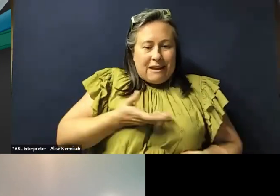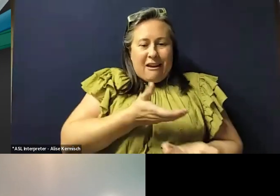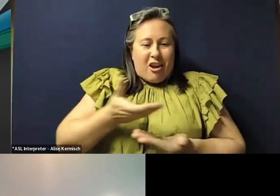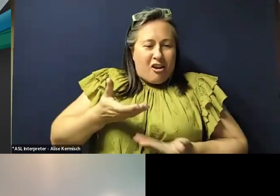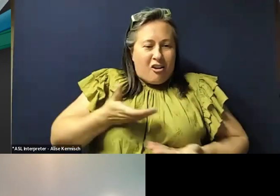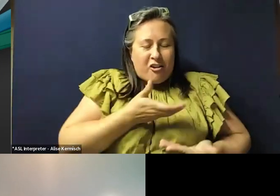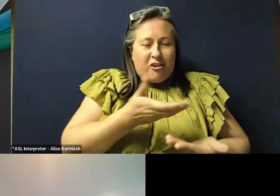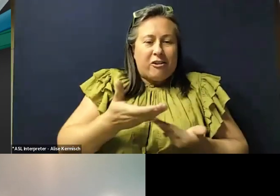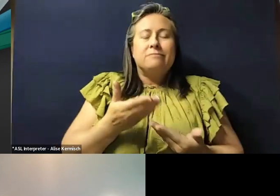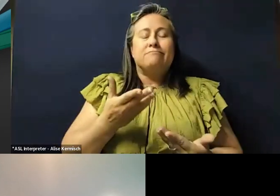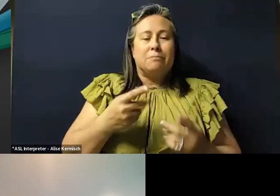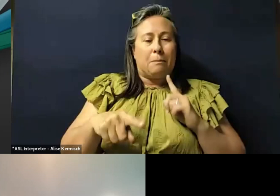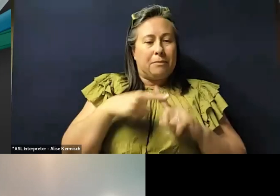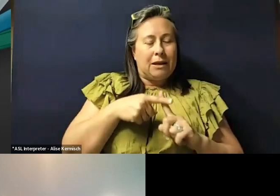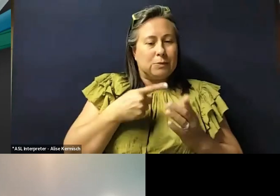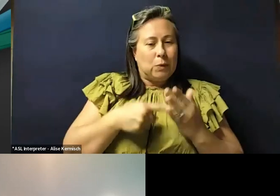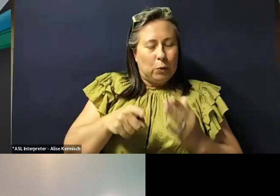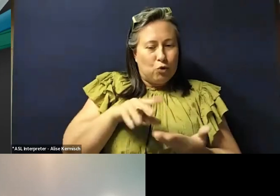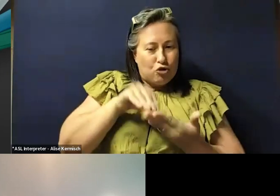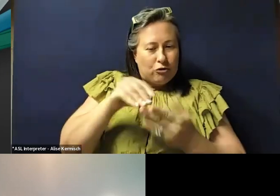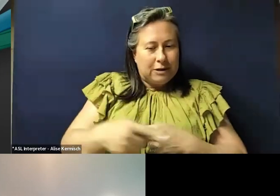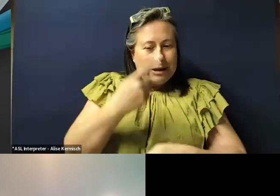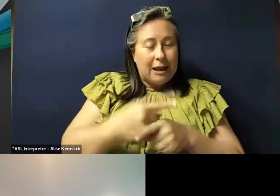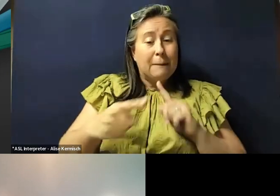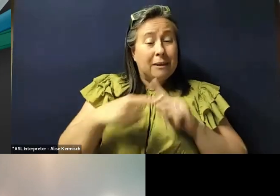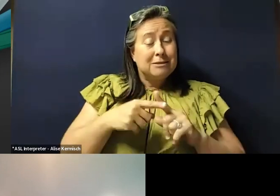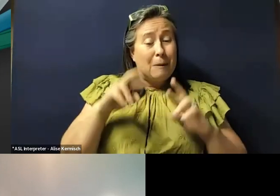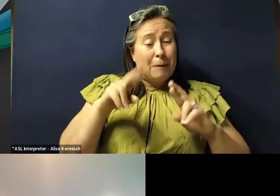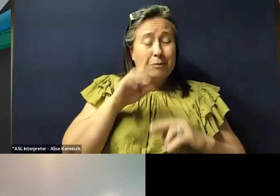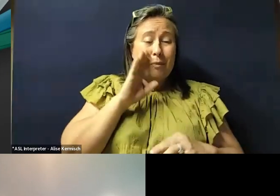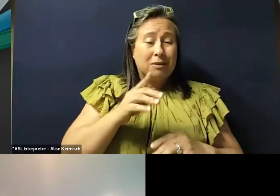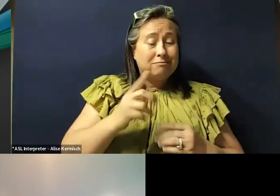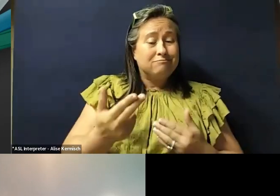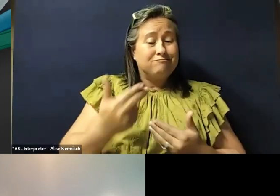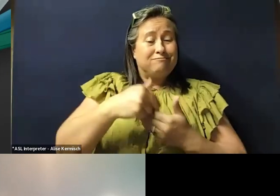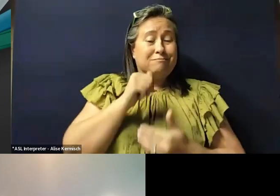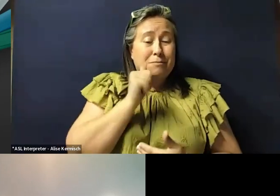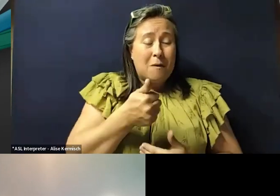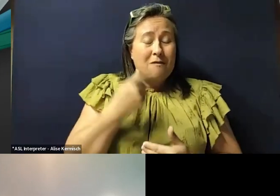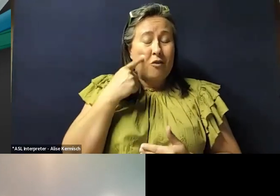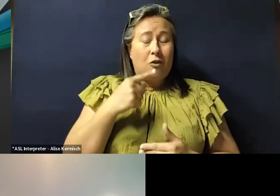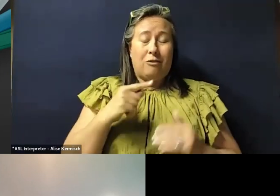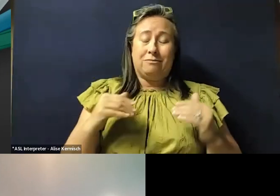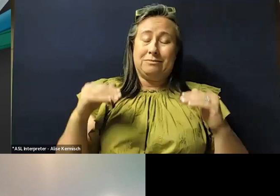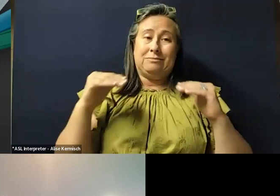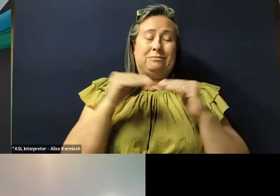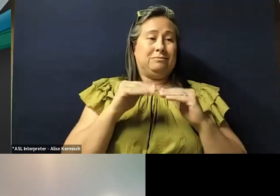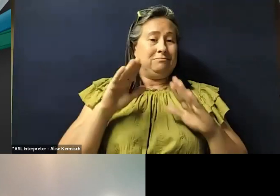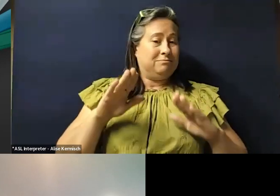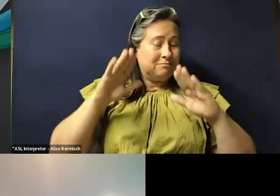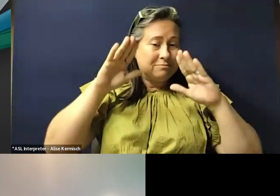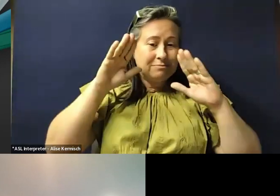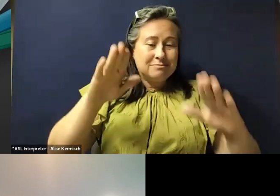uh, and learned today, uh, and that you join us tomorrow for an equally informative, uh, and